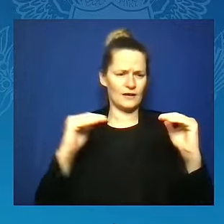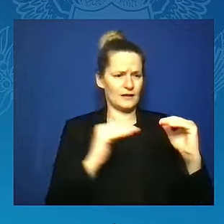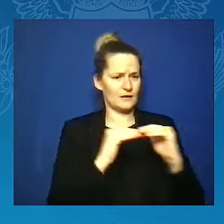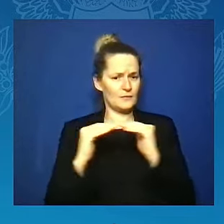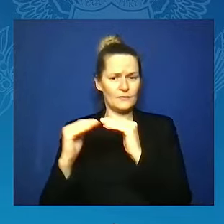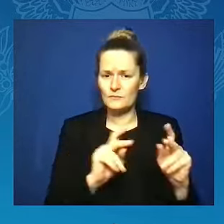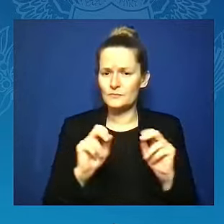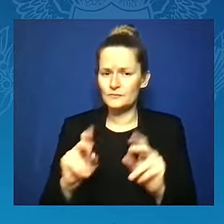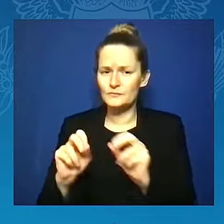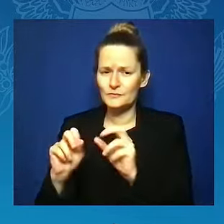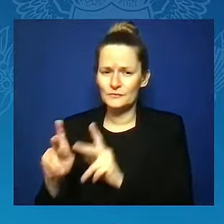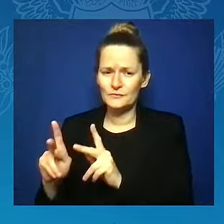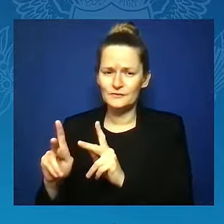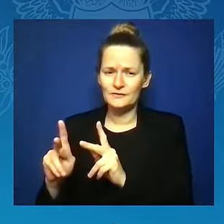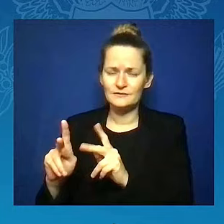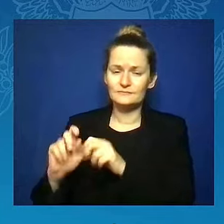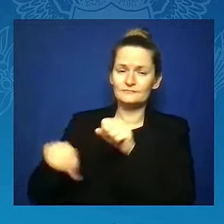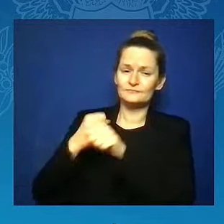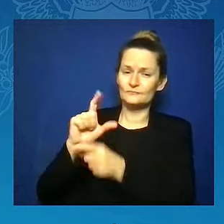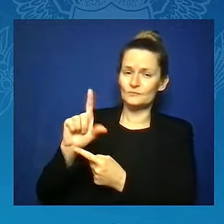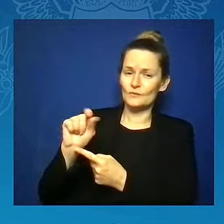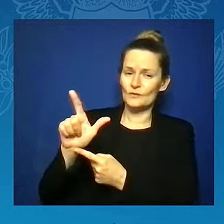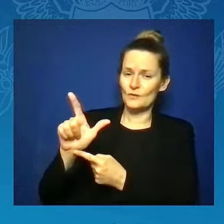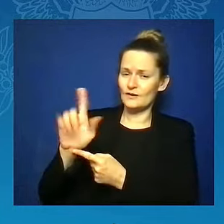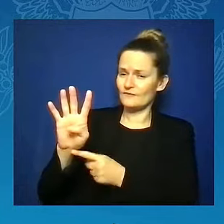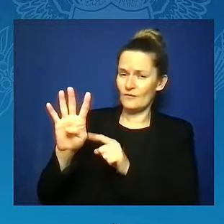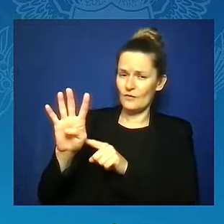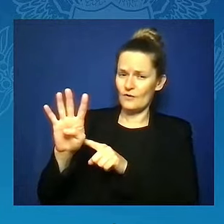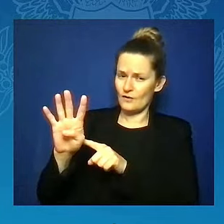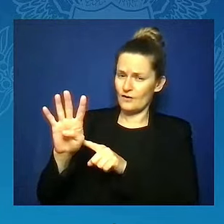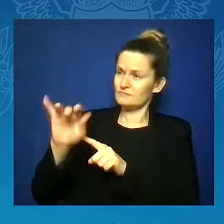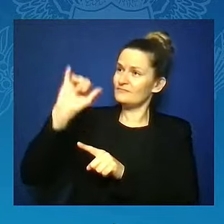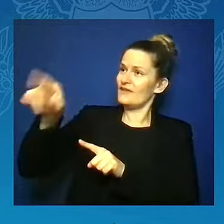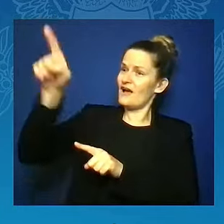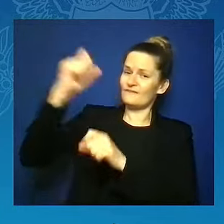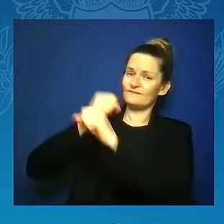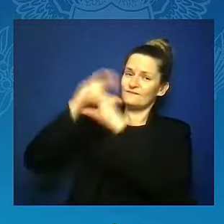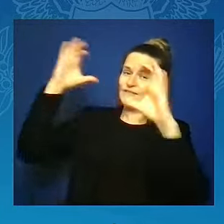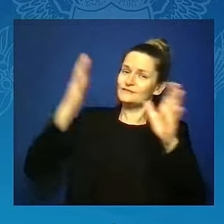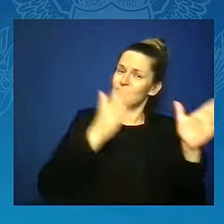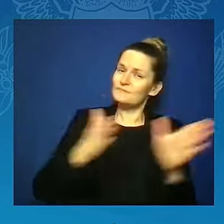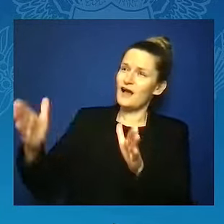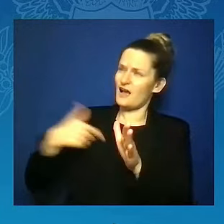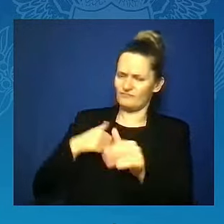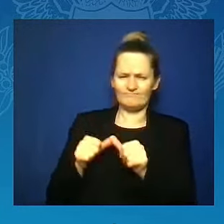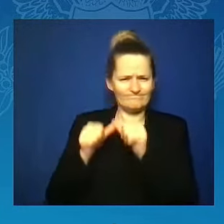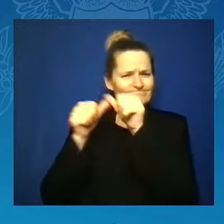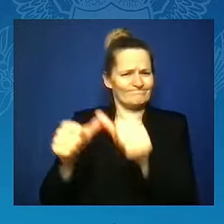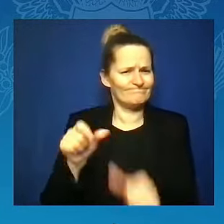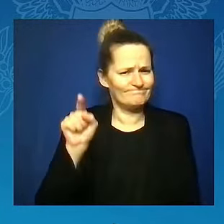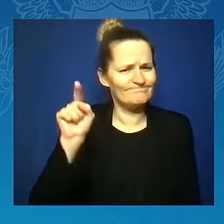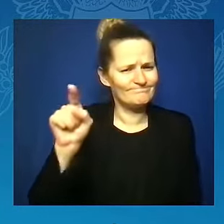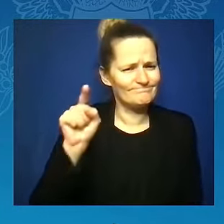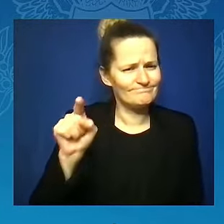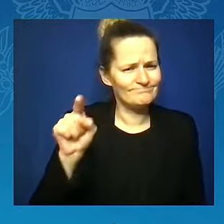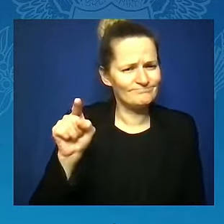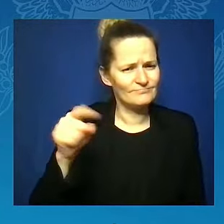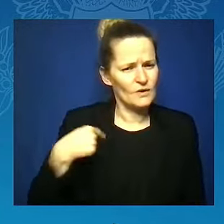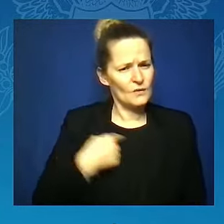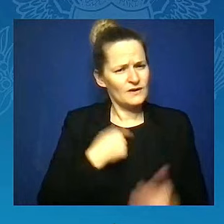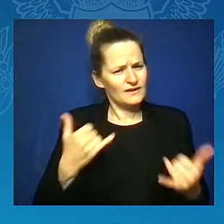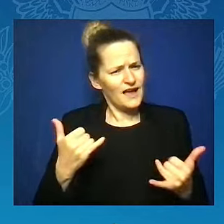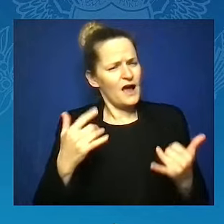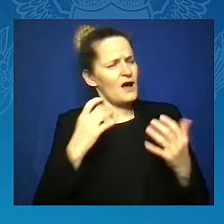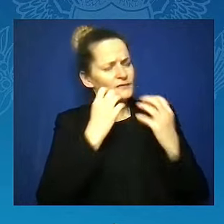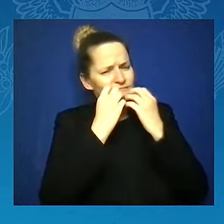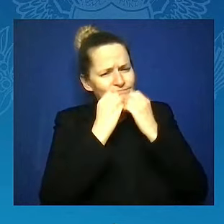we are carrying that vision forward as we embrace the extraordinary power of SHE, advocating